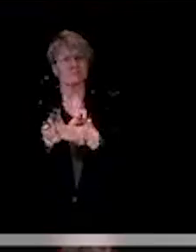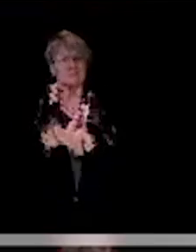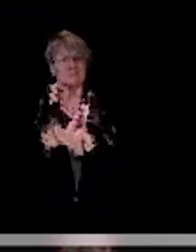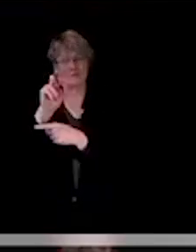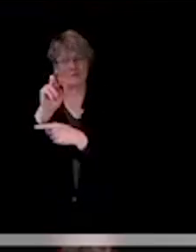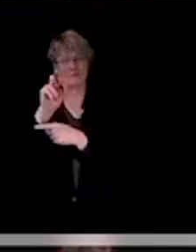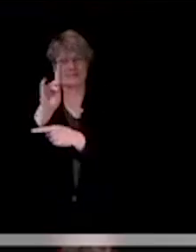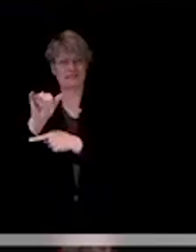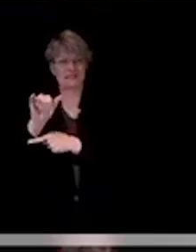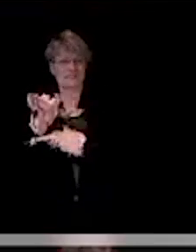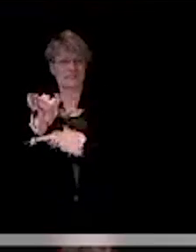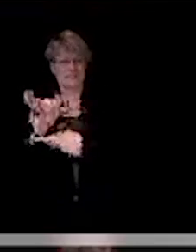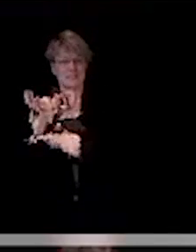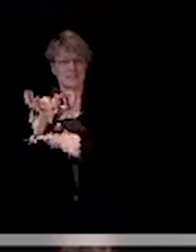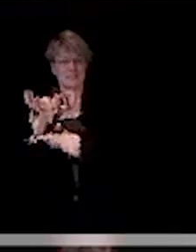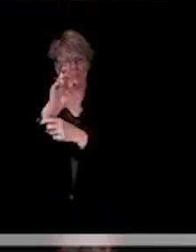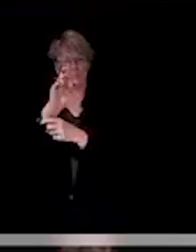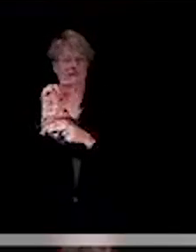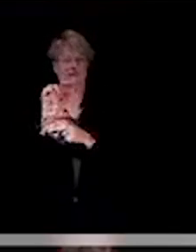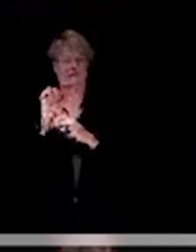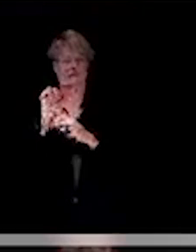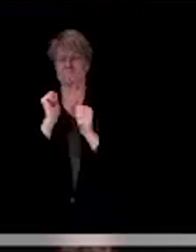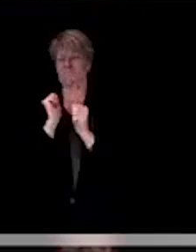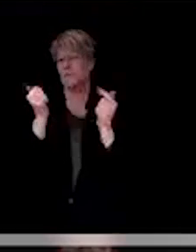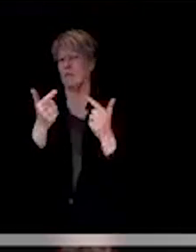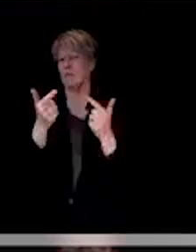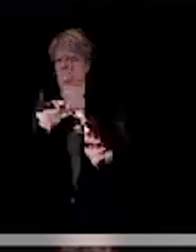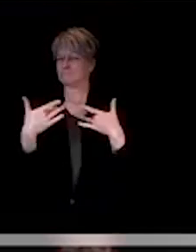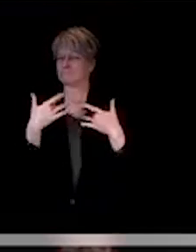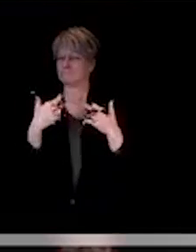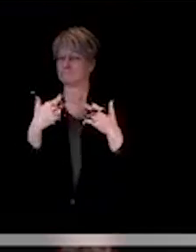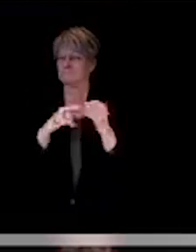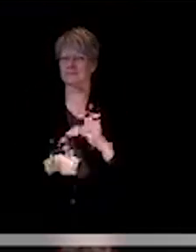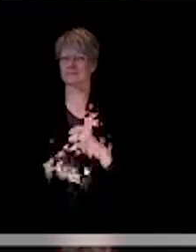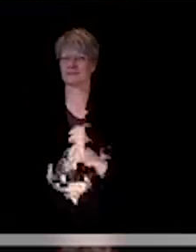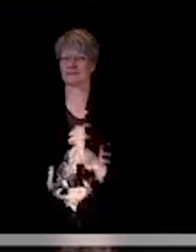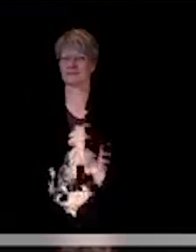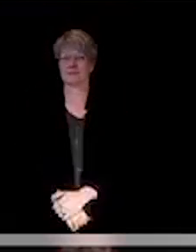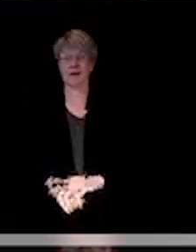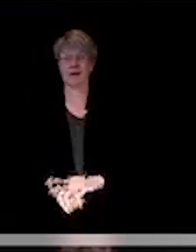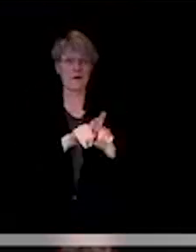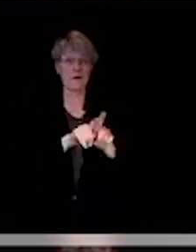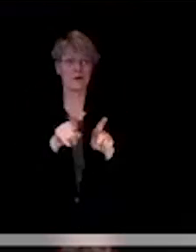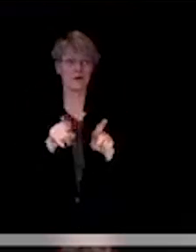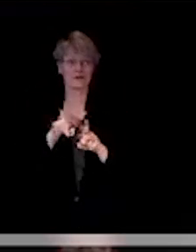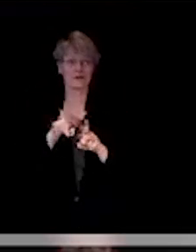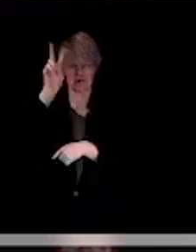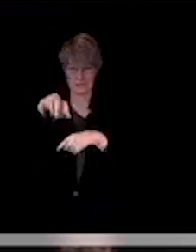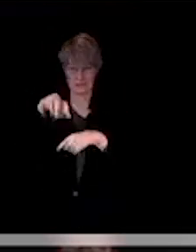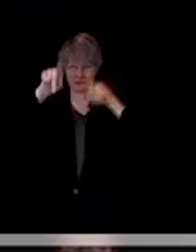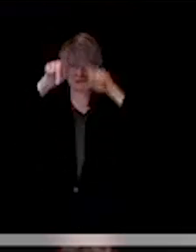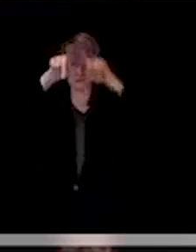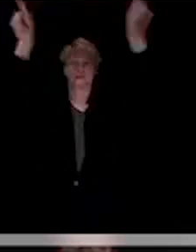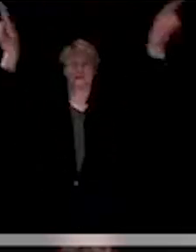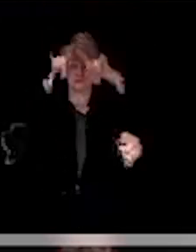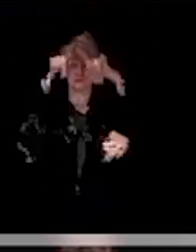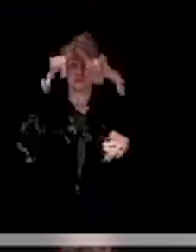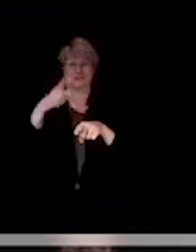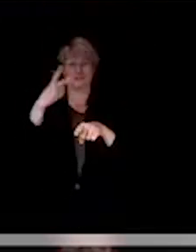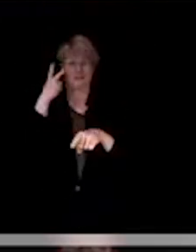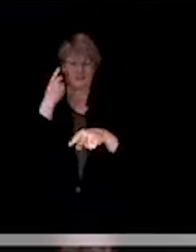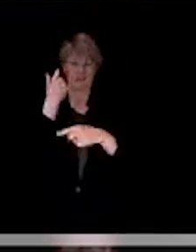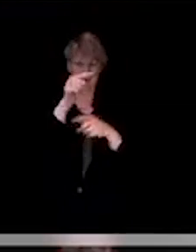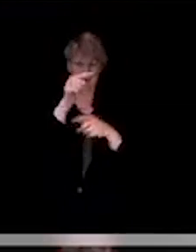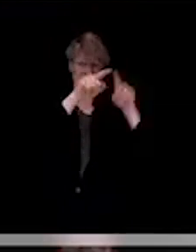be really excited about that. And also, it's great to see that big green rectangle there on all the businesses and sectors that are